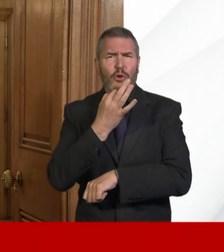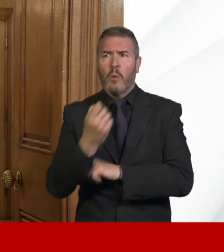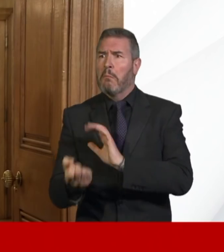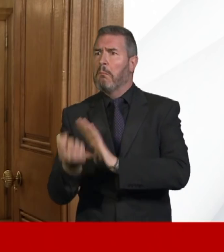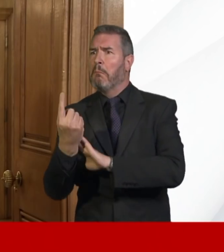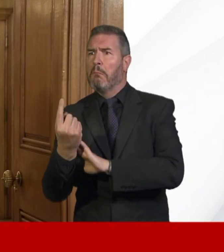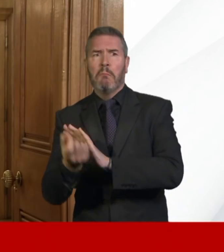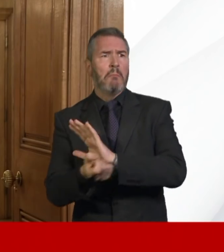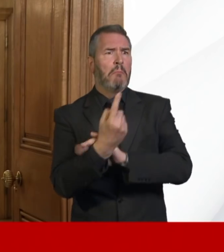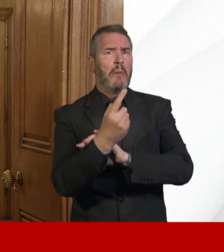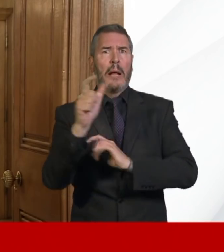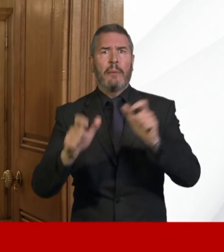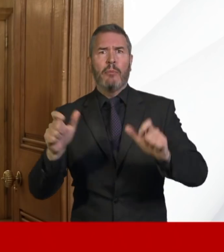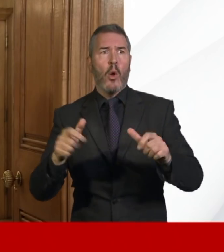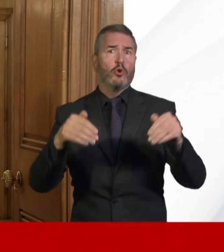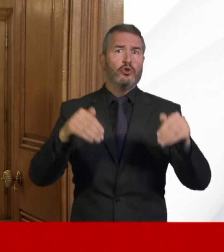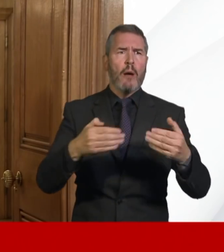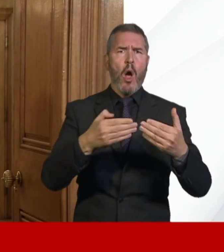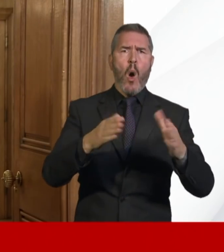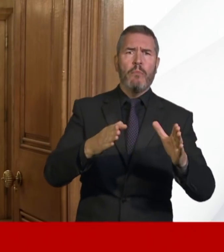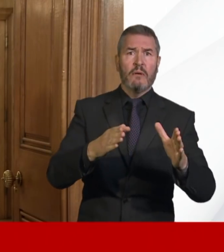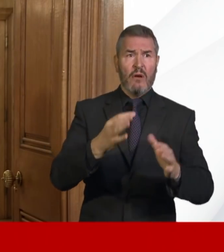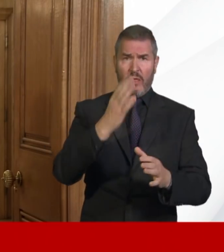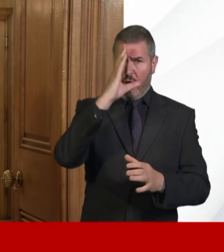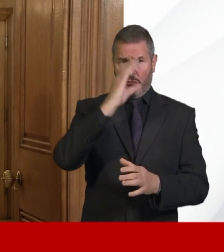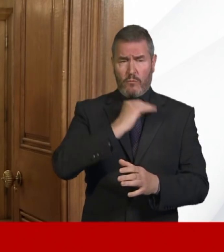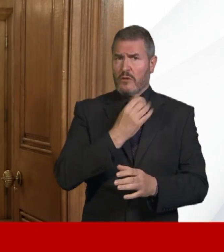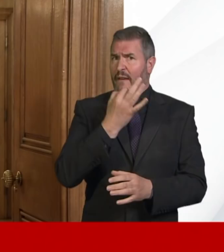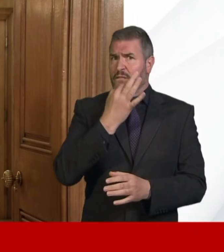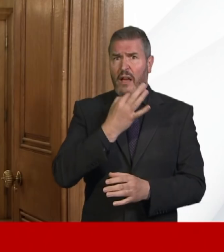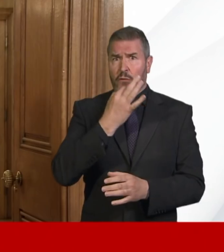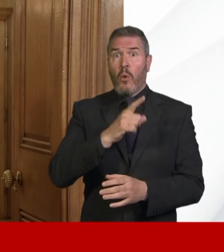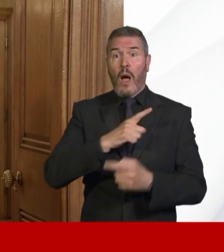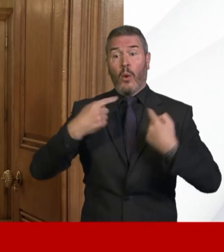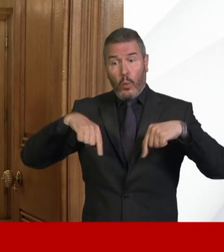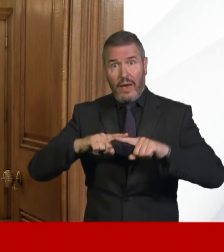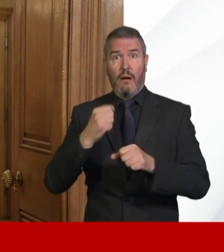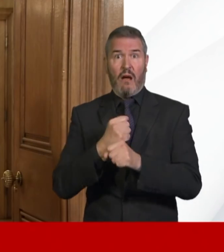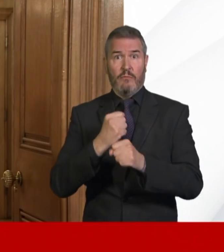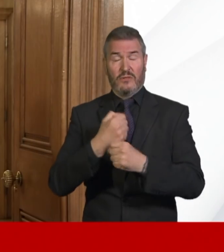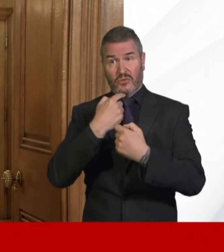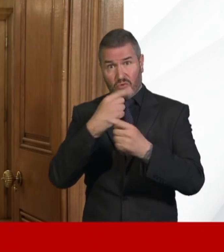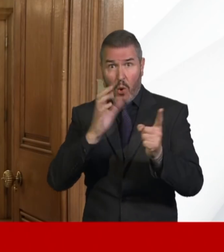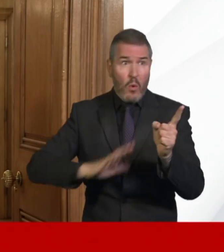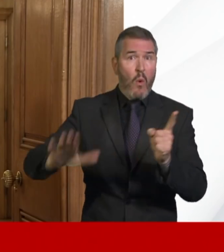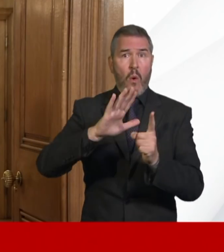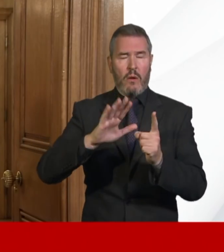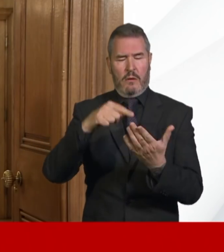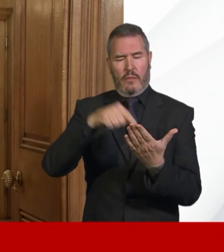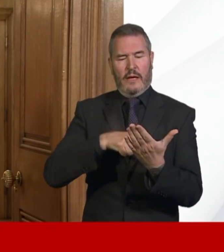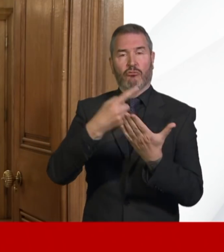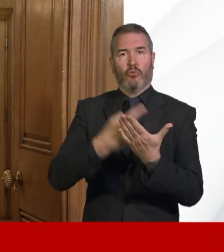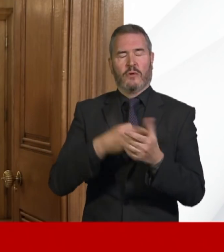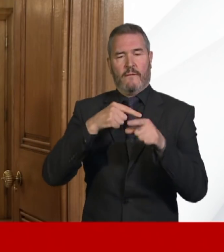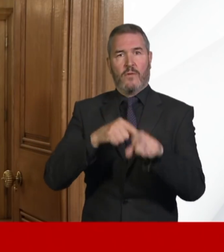non-essential retailers remaining open against the rules. And so, you know, I think it's very encouraging that